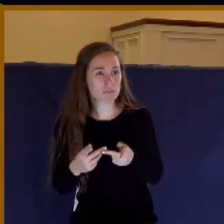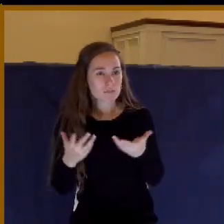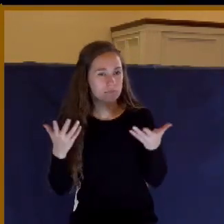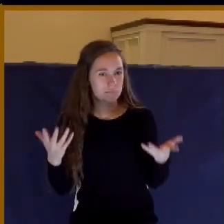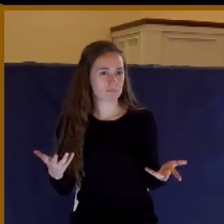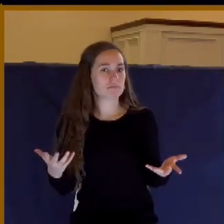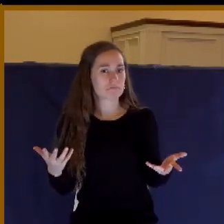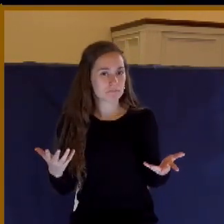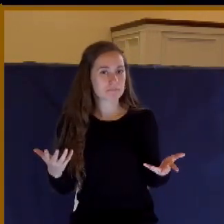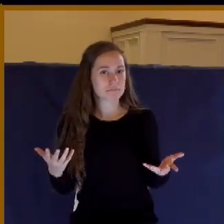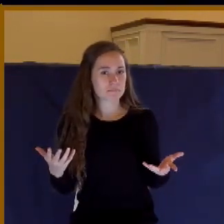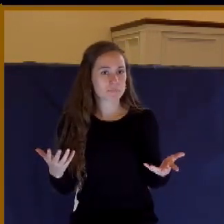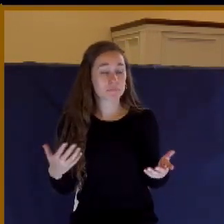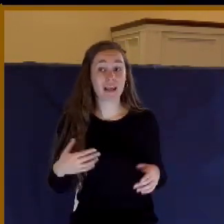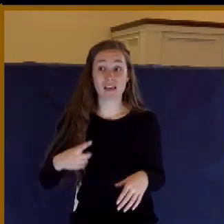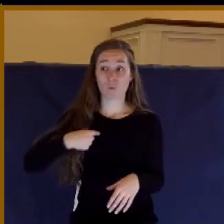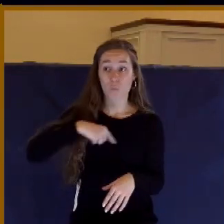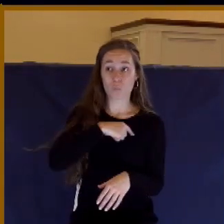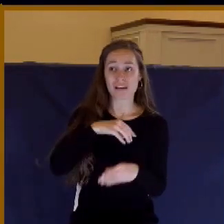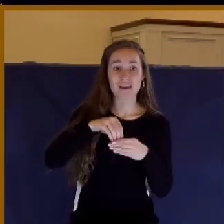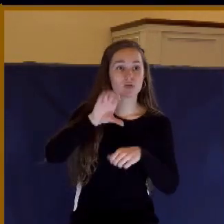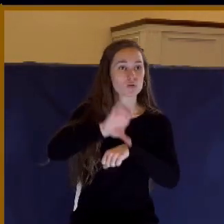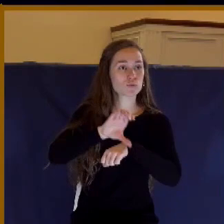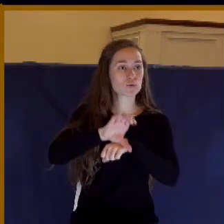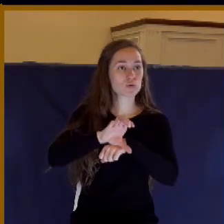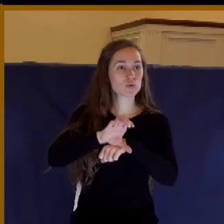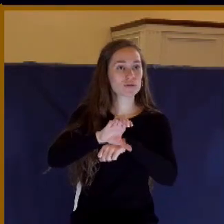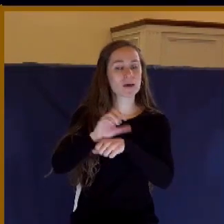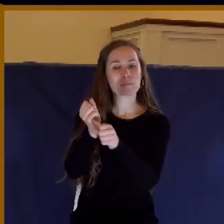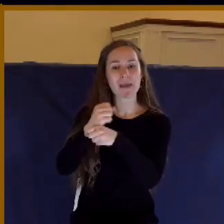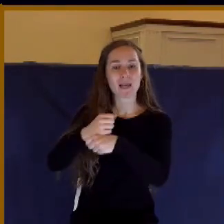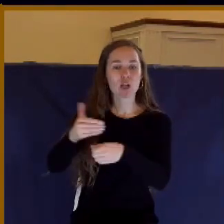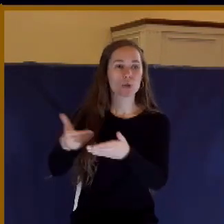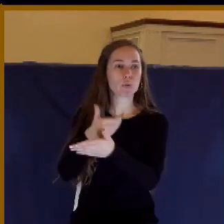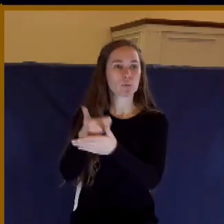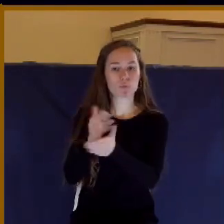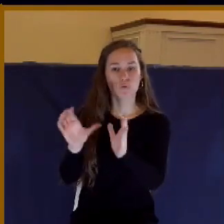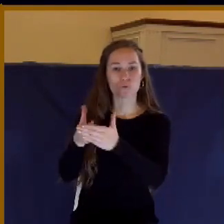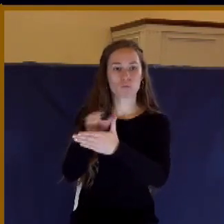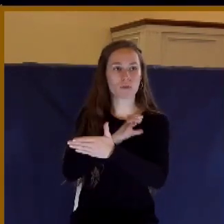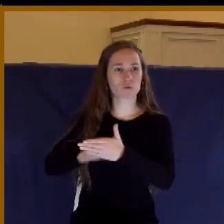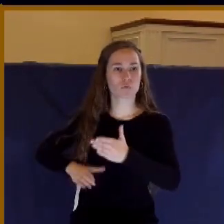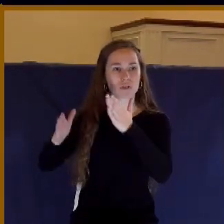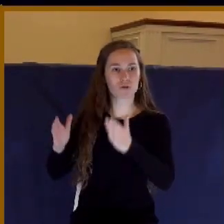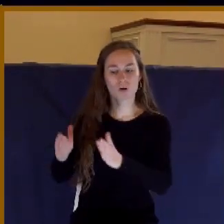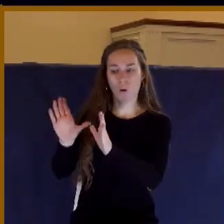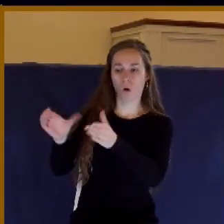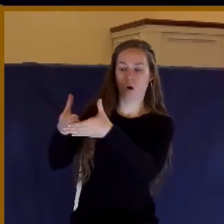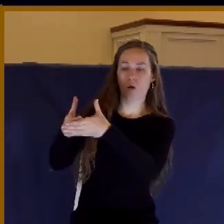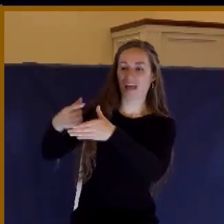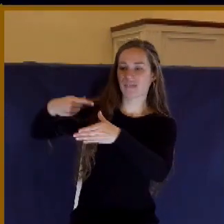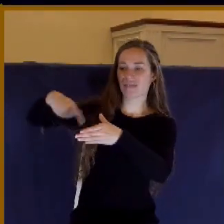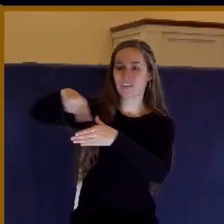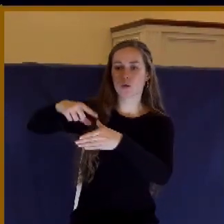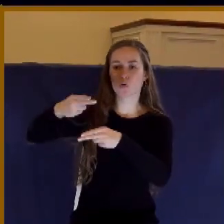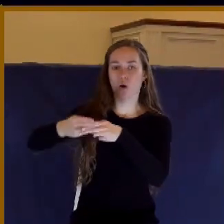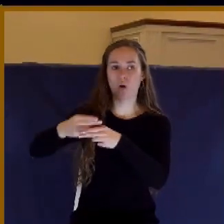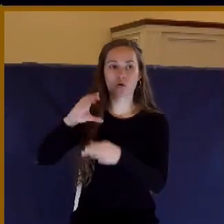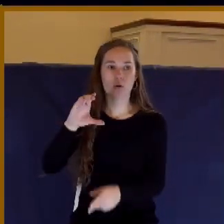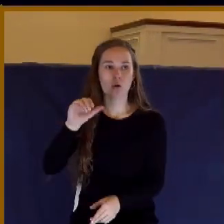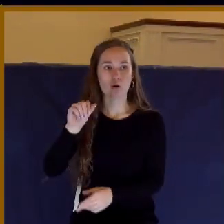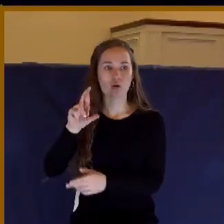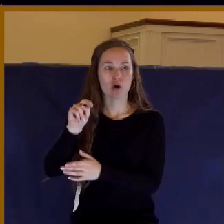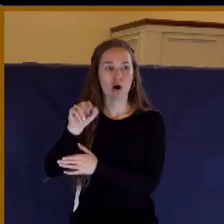And then, you know, what we do in the churches, we create a new classification of Christians. We say, oh, well, they're just carnal Christians. They're carnal.